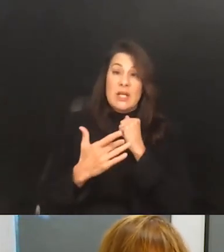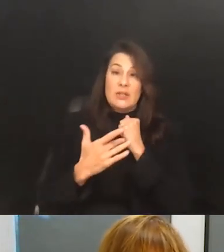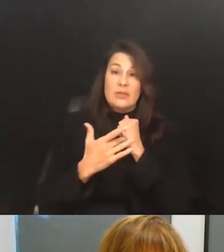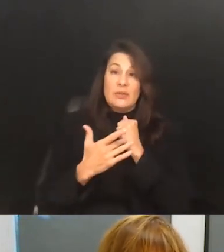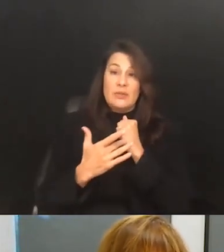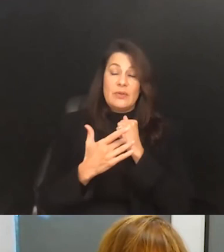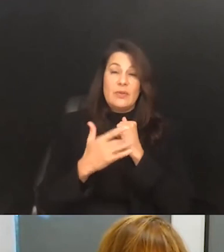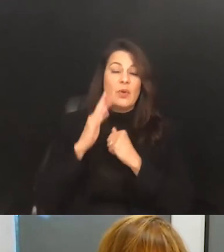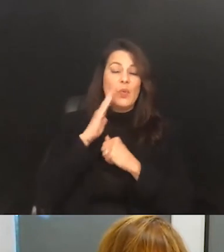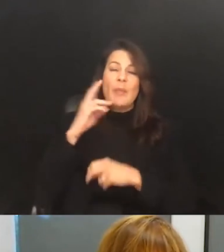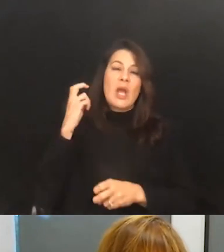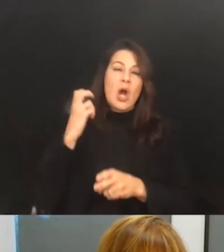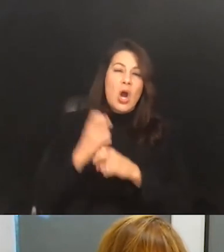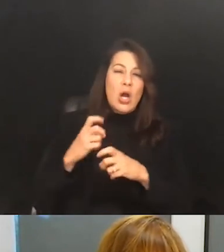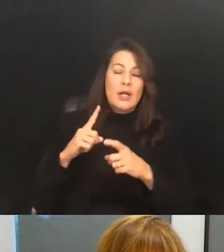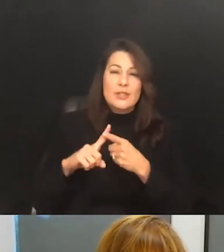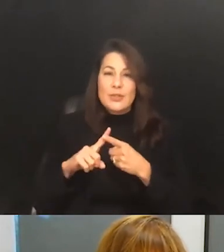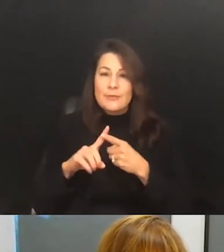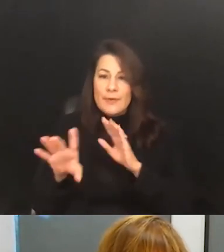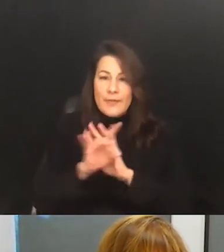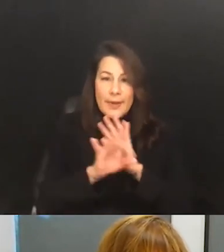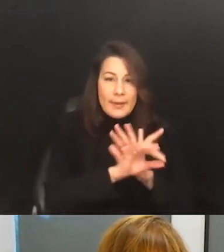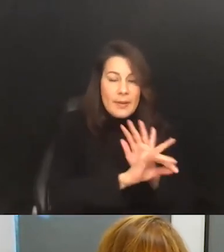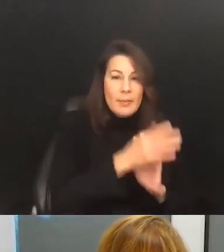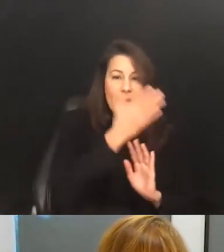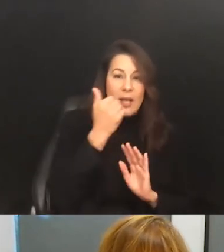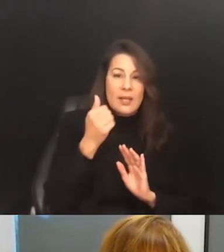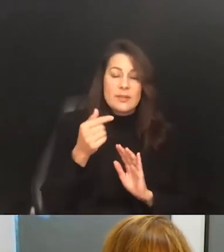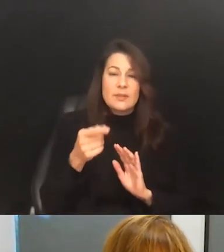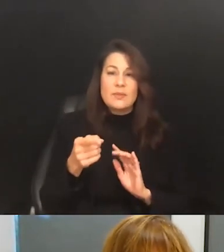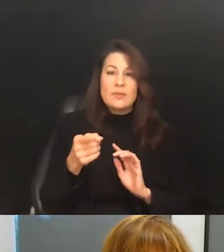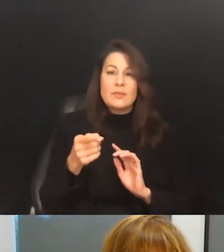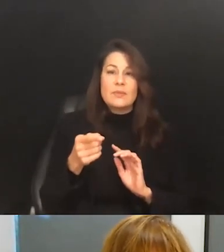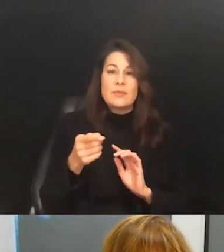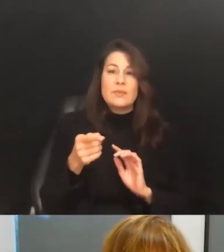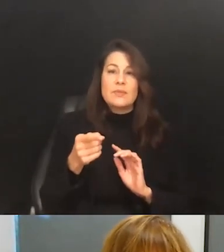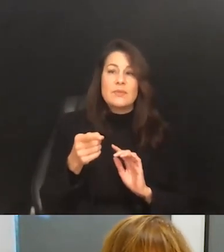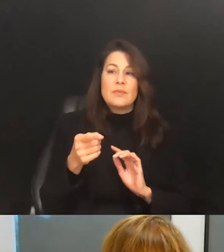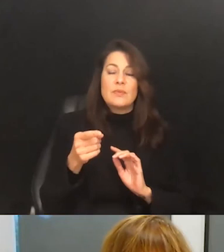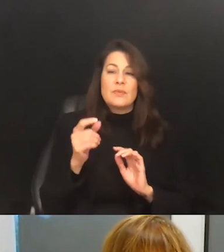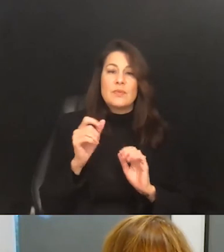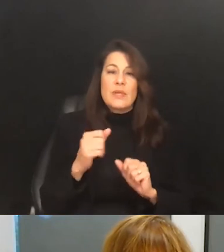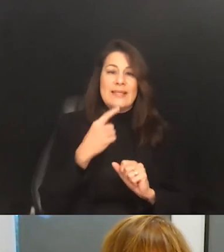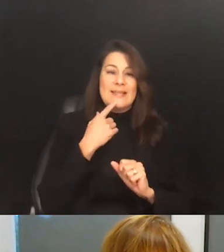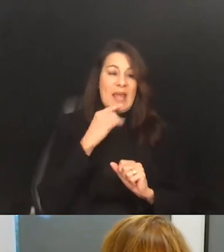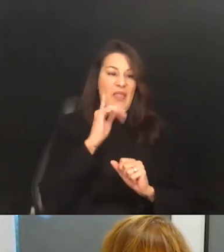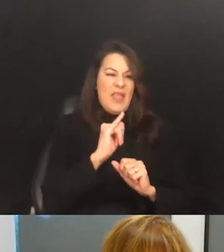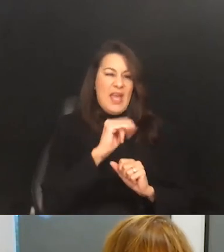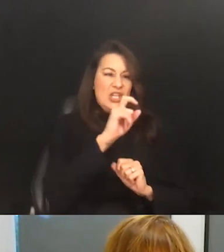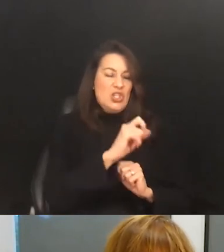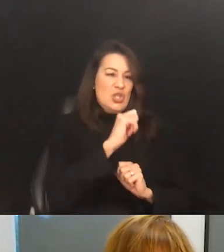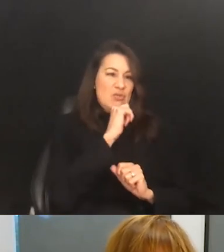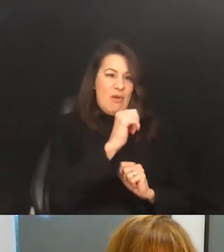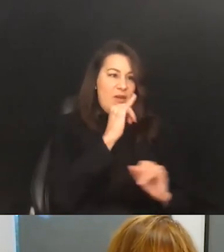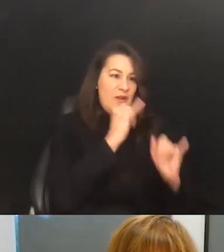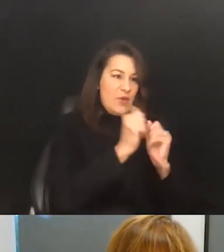harder to ferret out because you can't just say, oh, you know, Betsy shouldn't really be interviewing that person because of X, or we